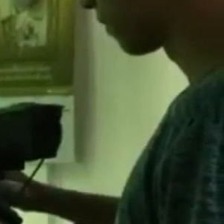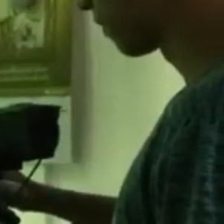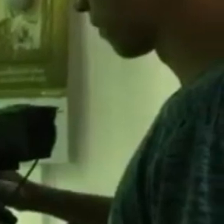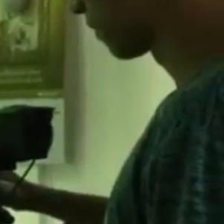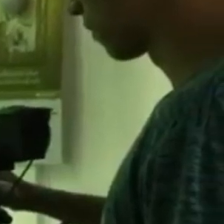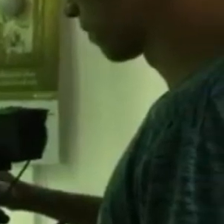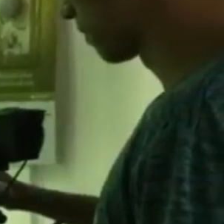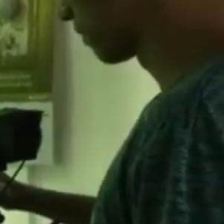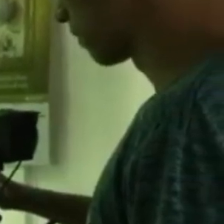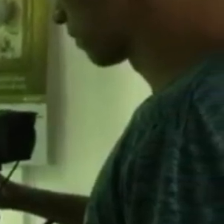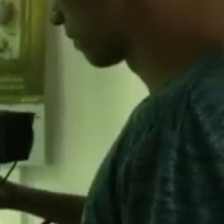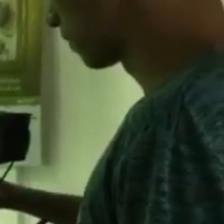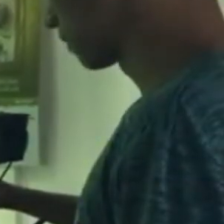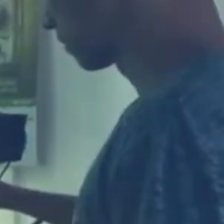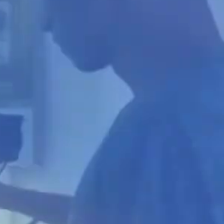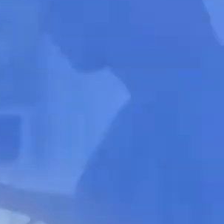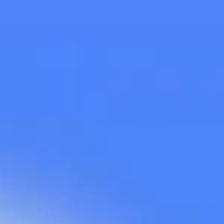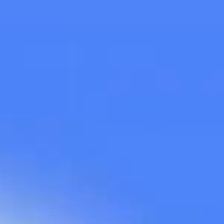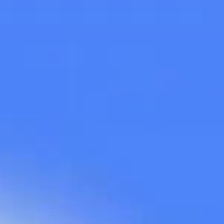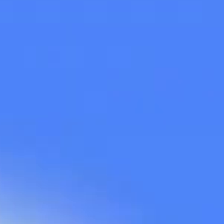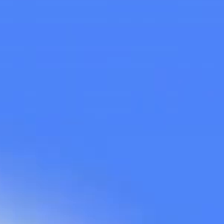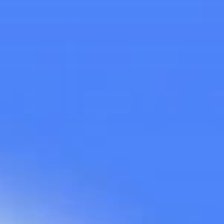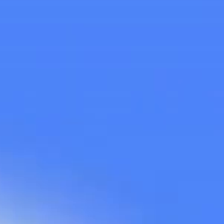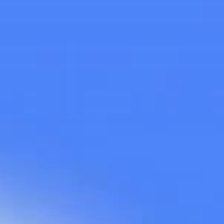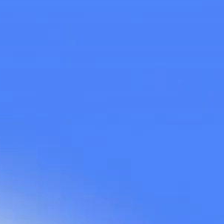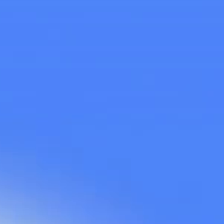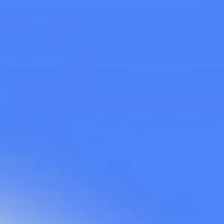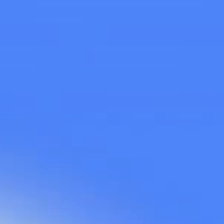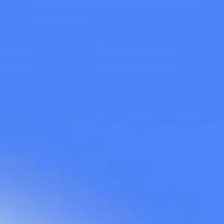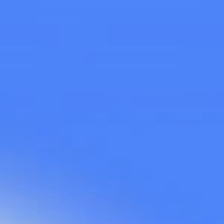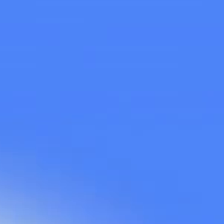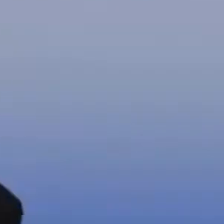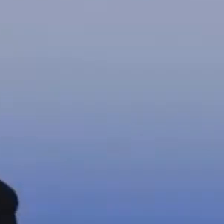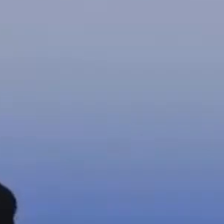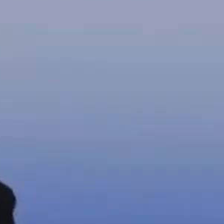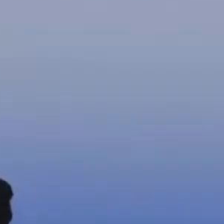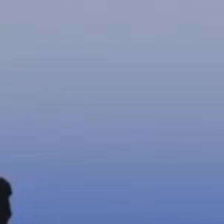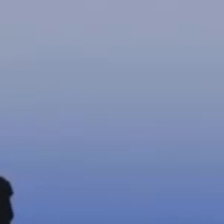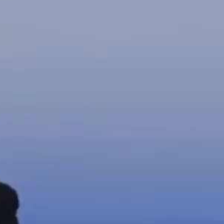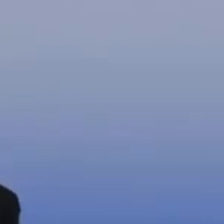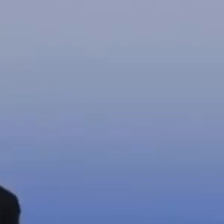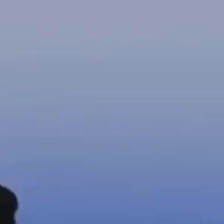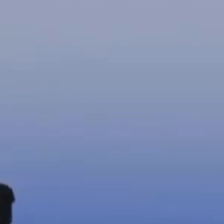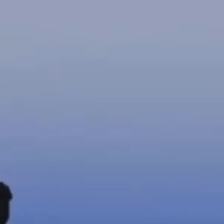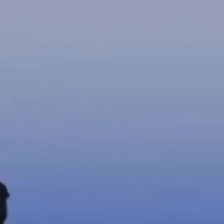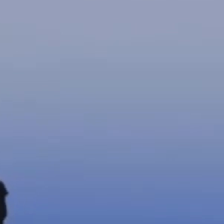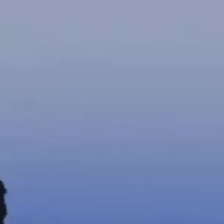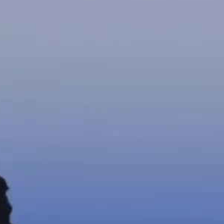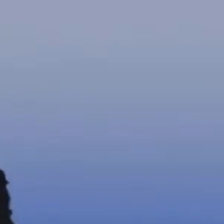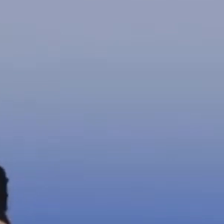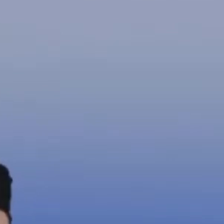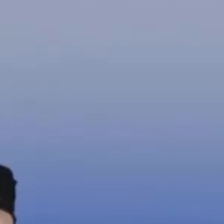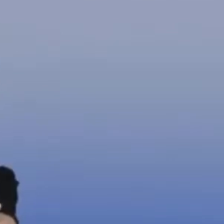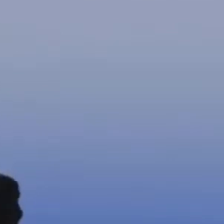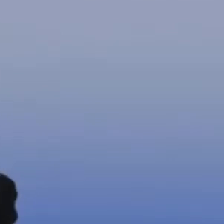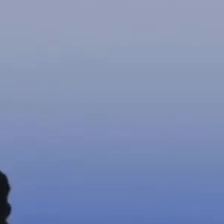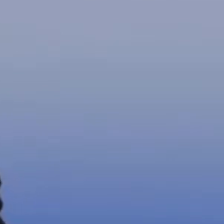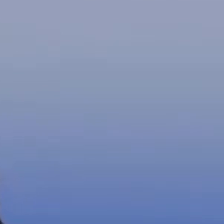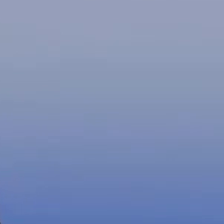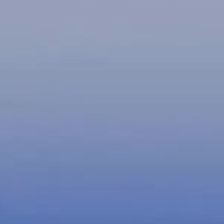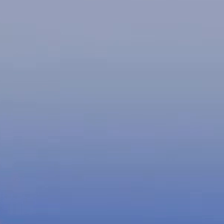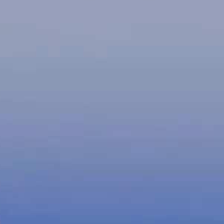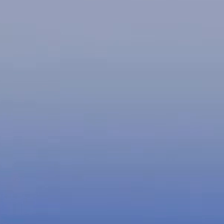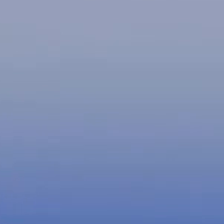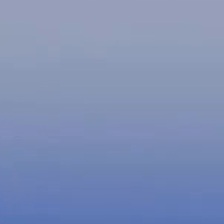worked with the Thai deaf Christians there to translate the Bible into Thai sign language to bless the deaf